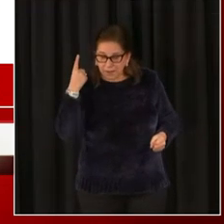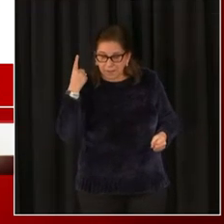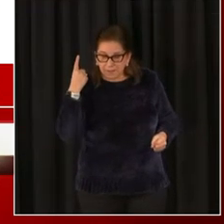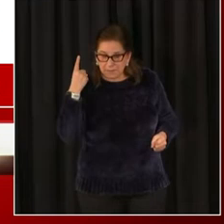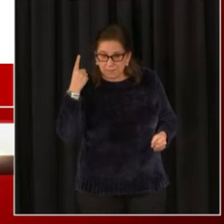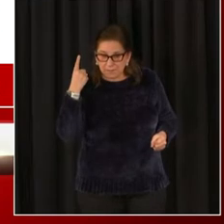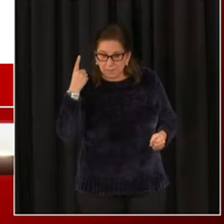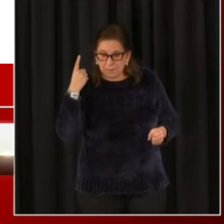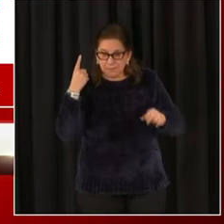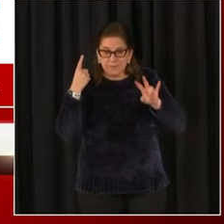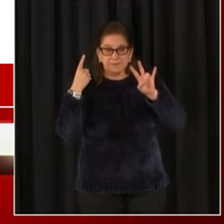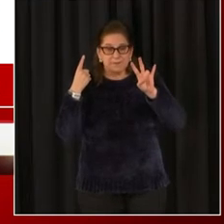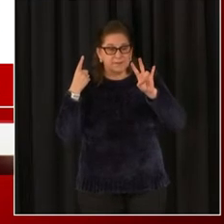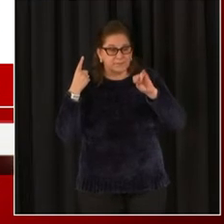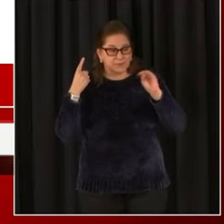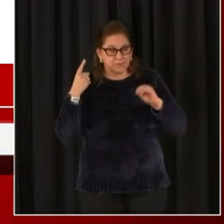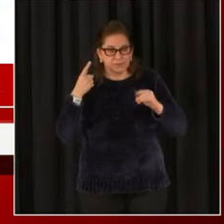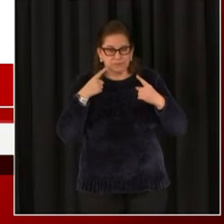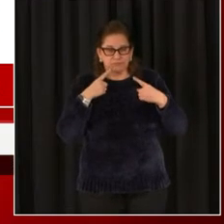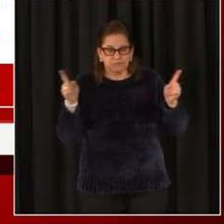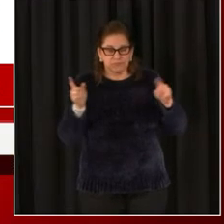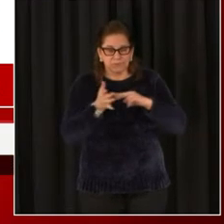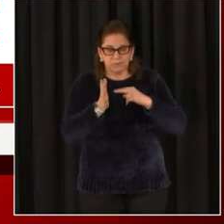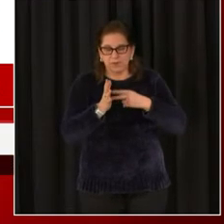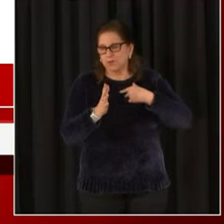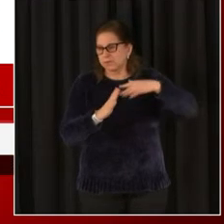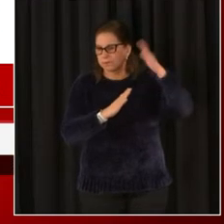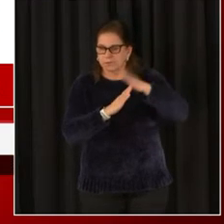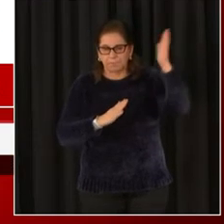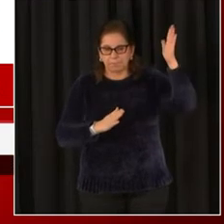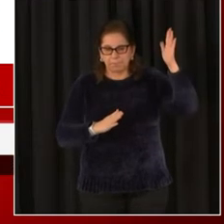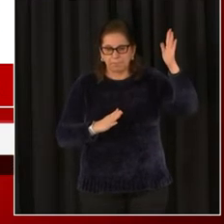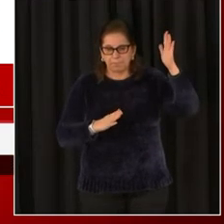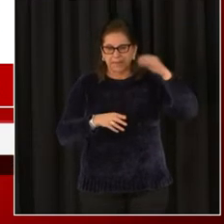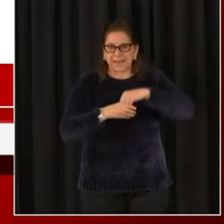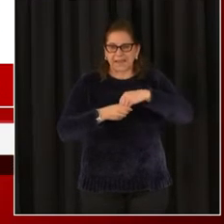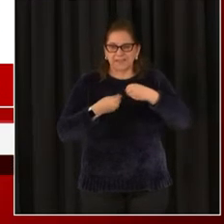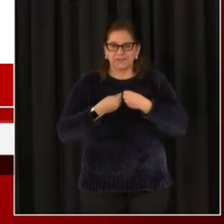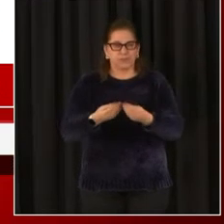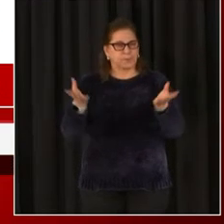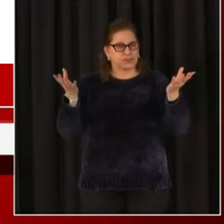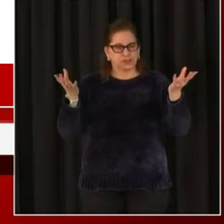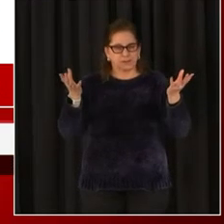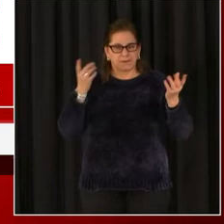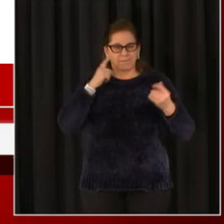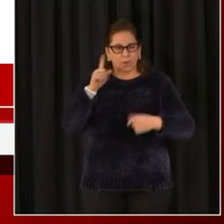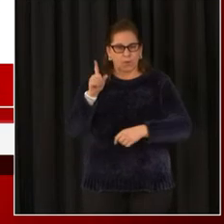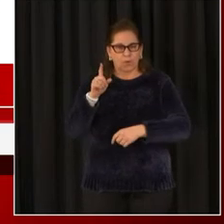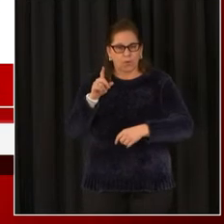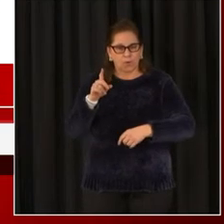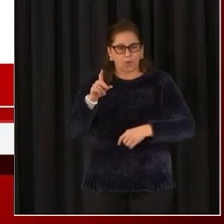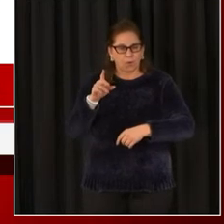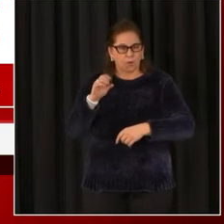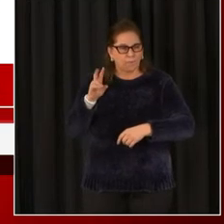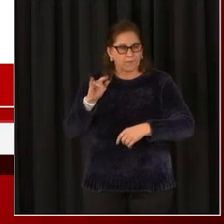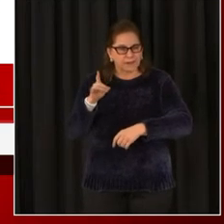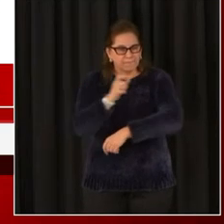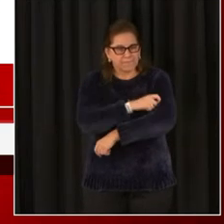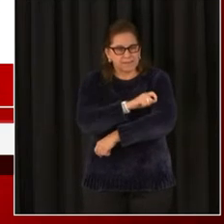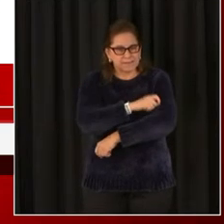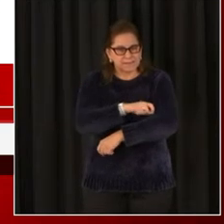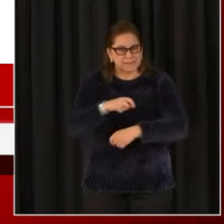long as we're at 70%, we're top-notch in terms of that administration because of those two factors that play